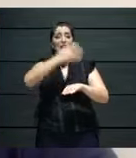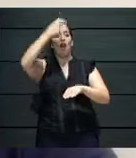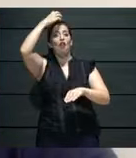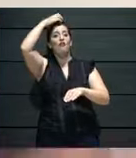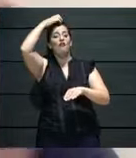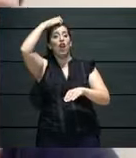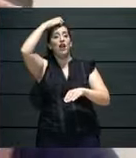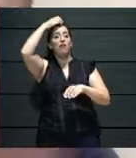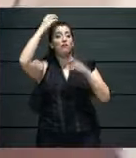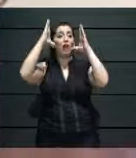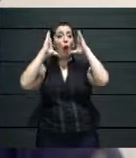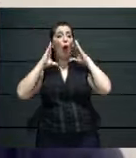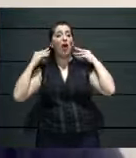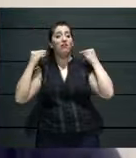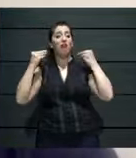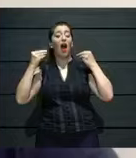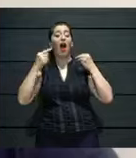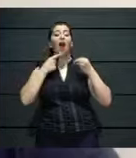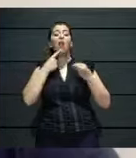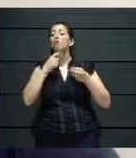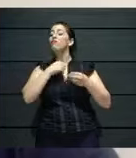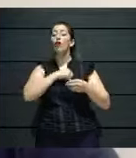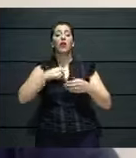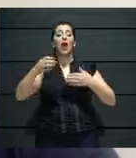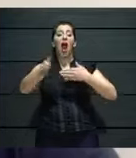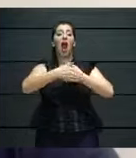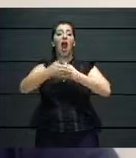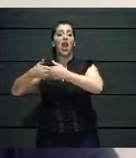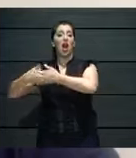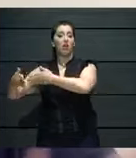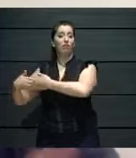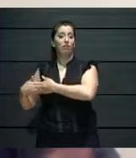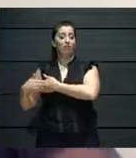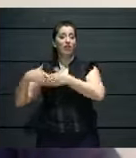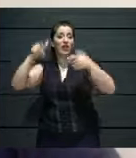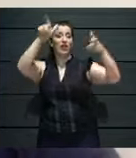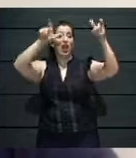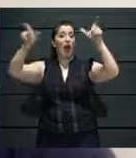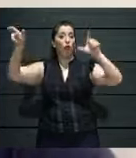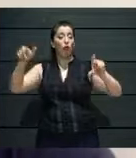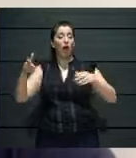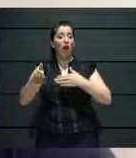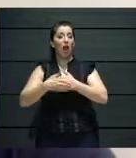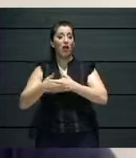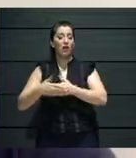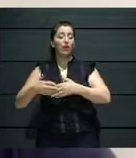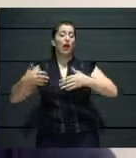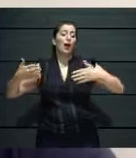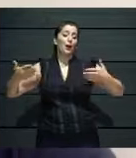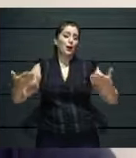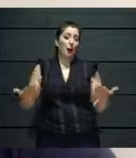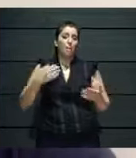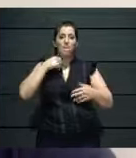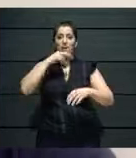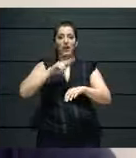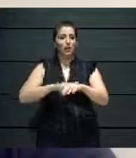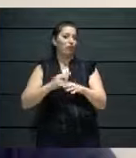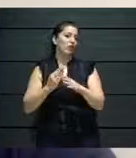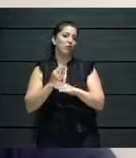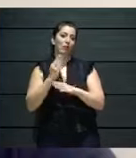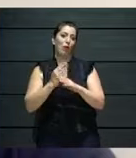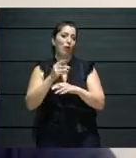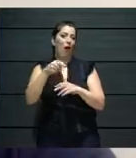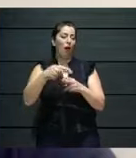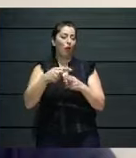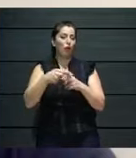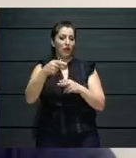And because there was already an idea to use the internet more innovative to find a broader audience, we had the time, space and